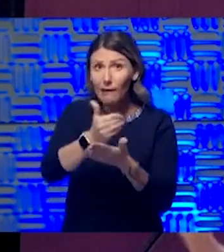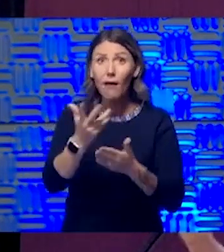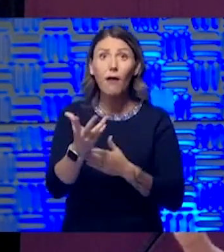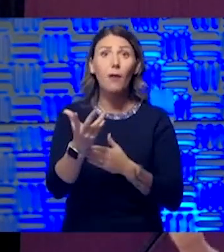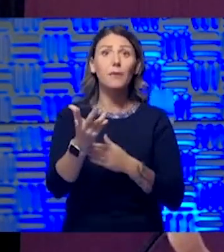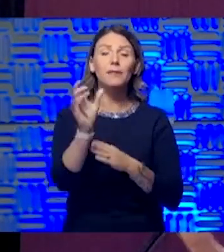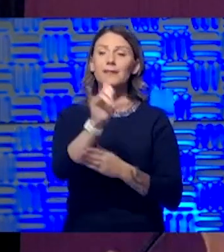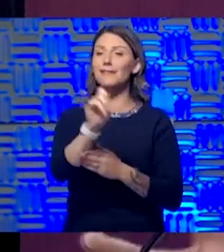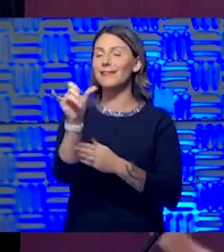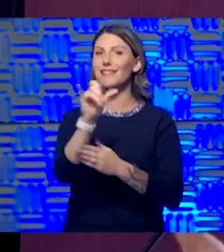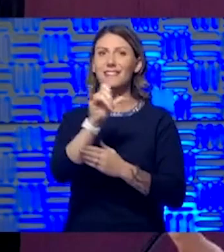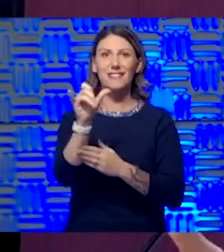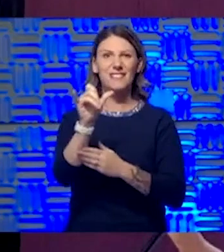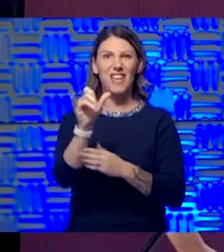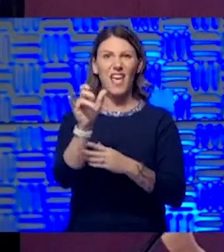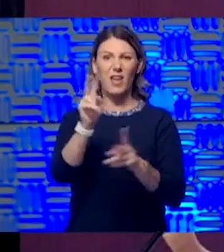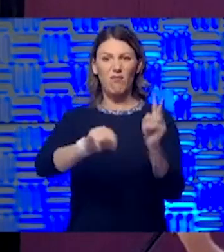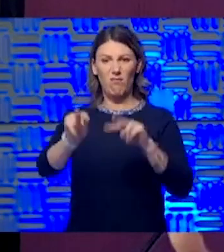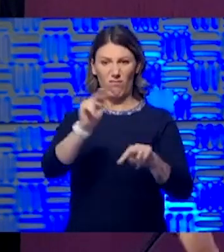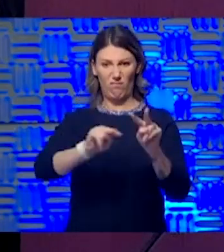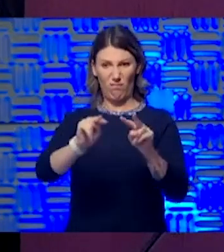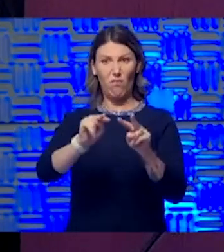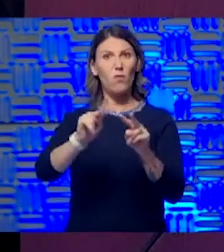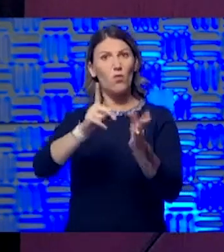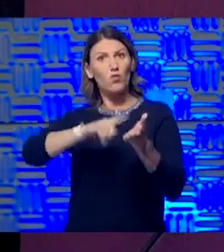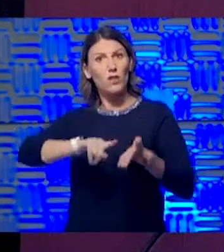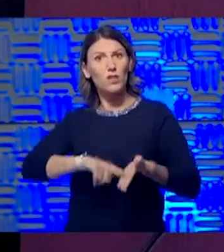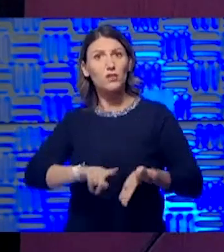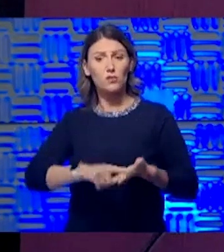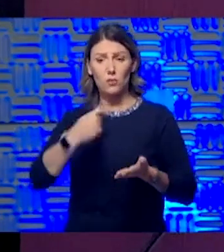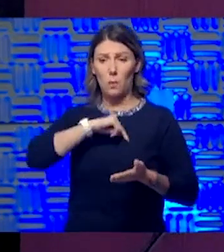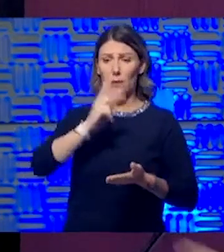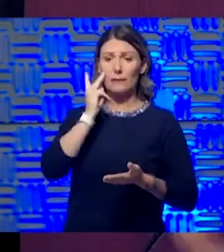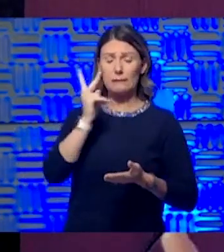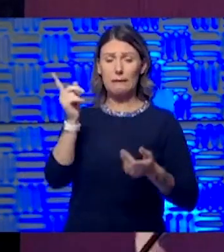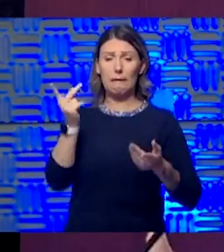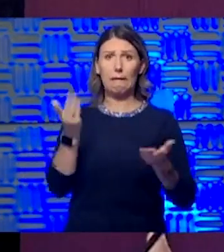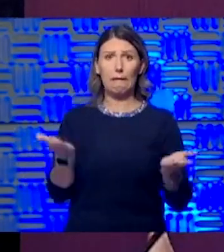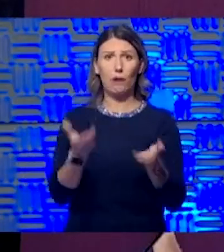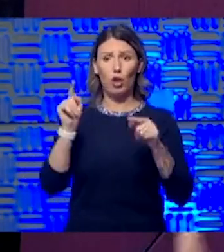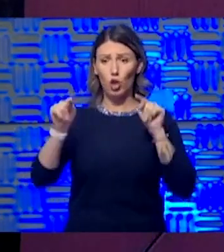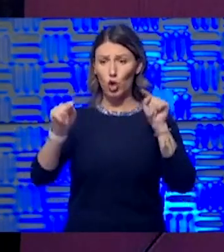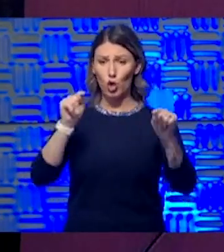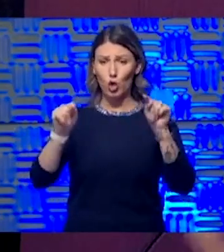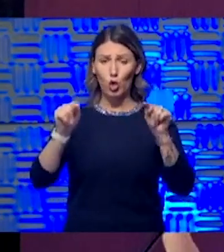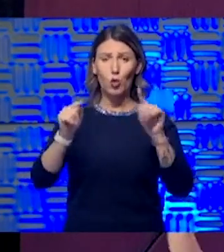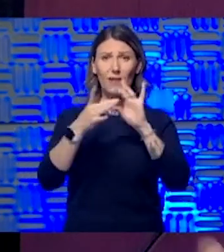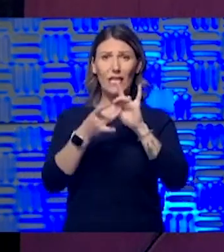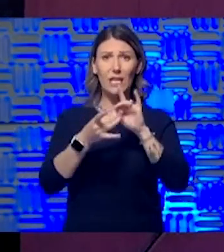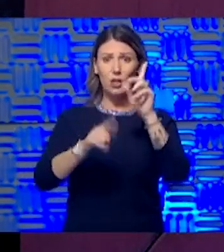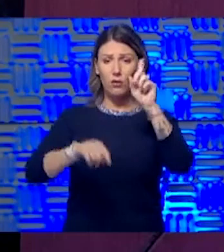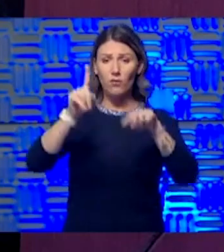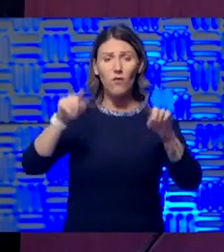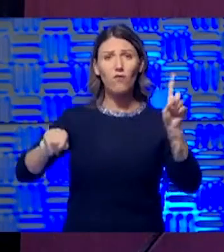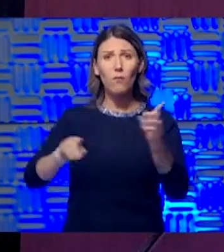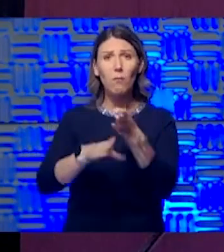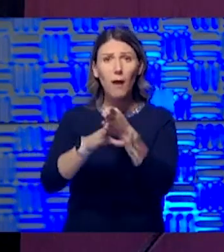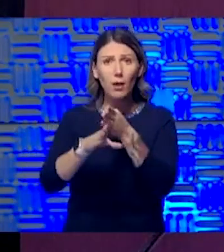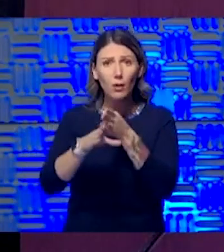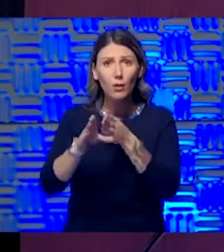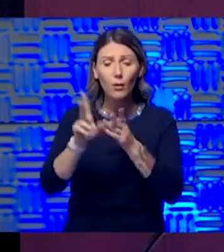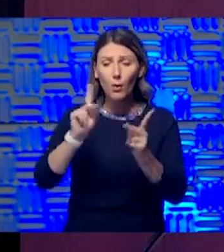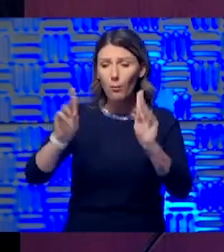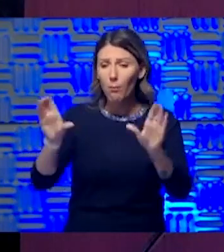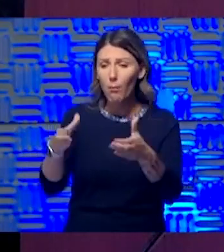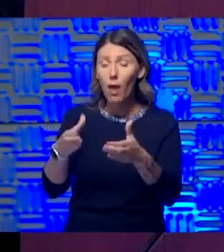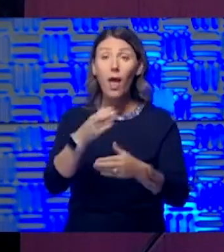the same kinds of pictures disparate-wise as we see here with certain and various minority populations and folks who are in